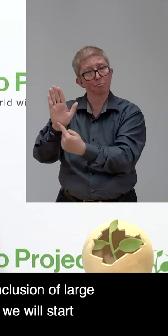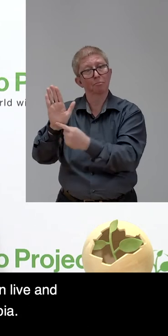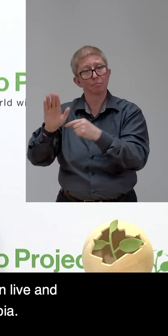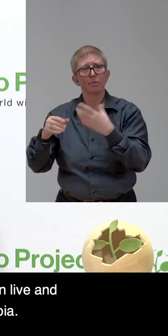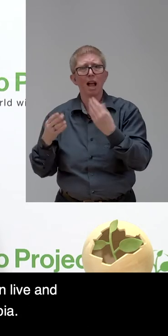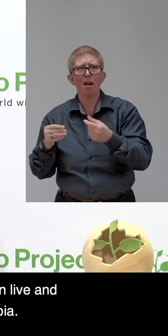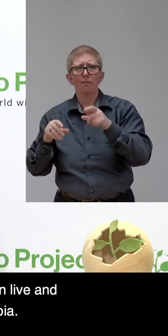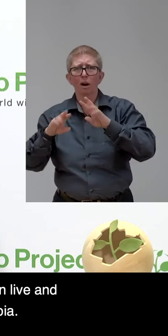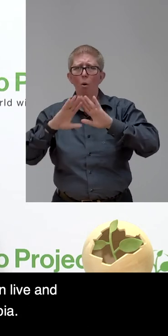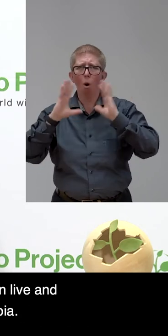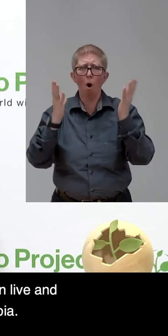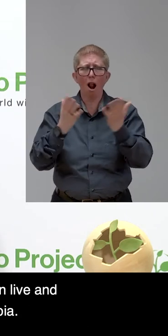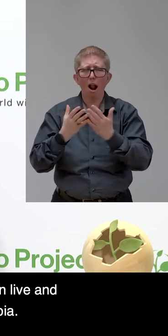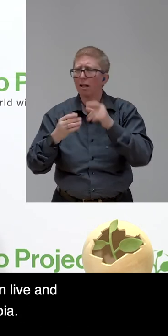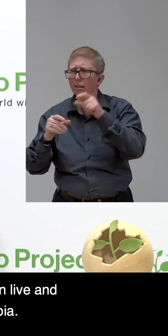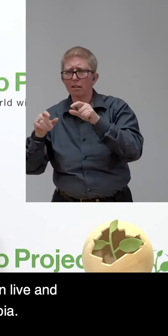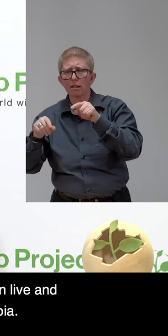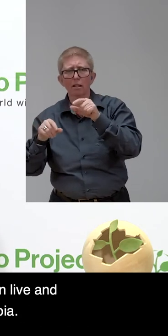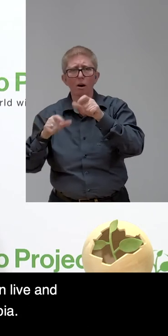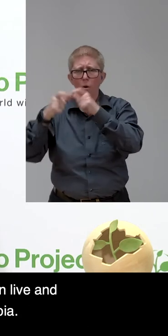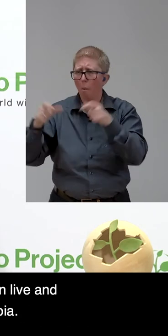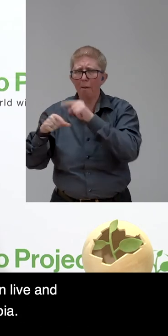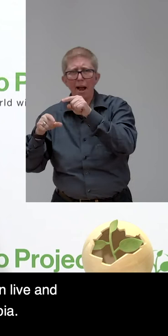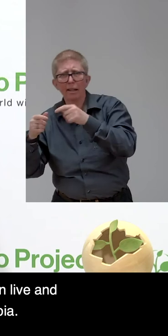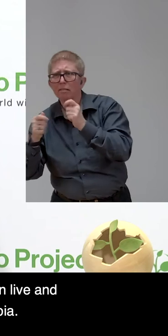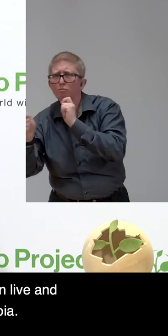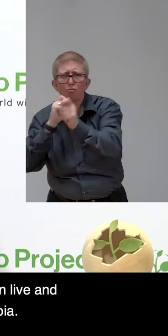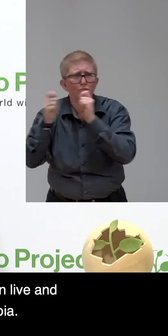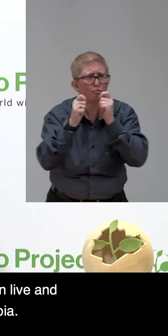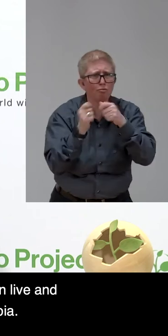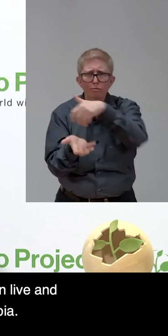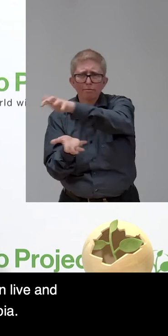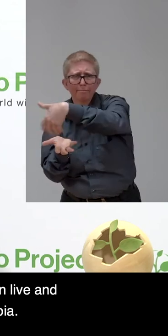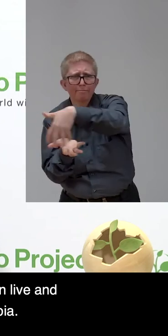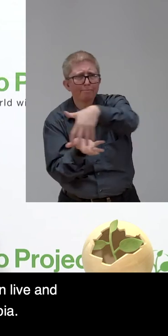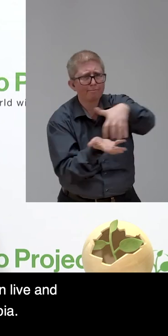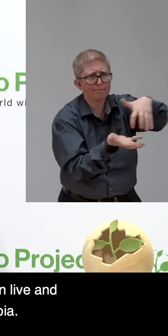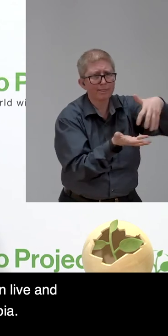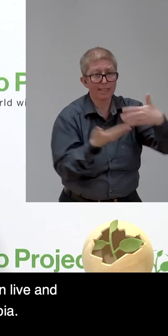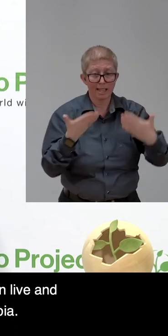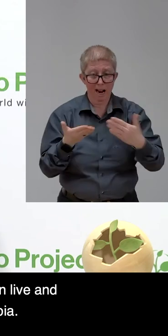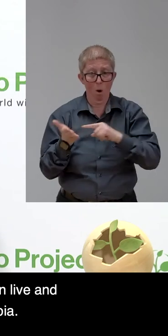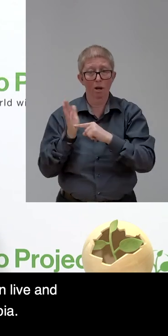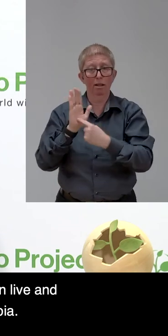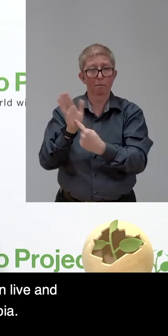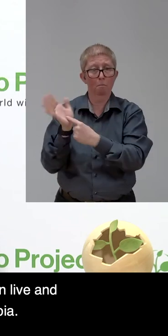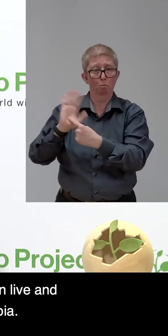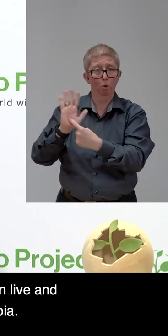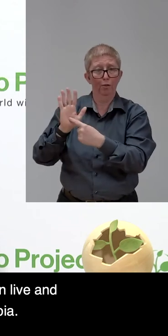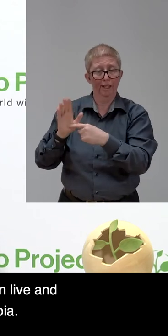Laurie. And we will start with the pre-recorded session. And then you come in live and have a conversation with me and Carola Wubier.